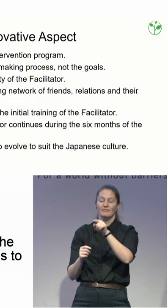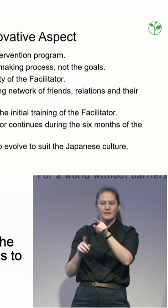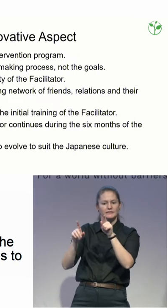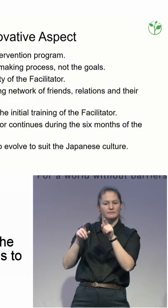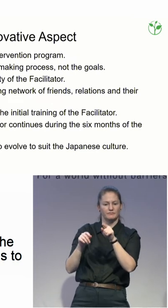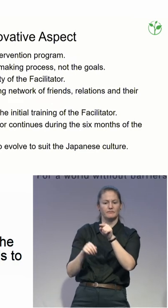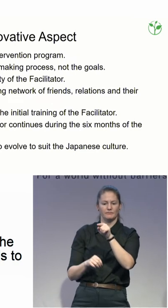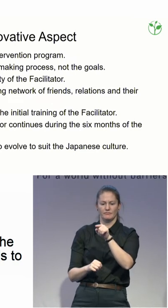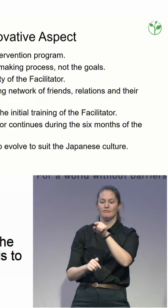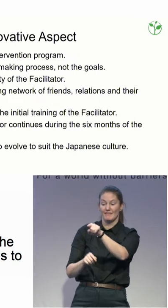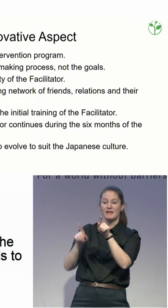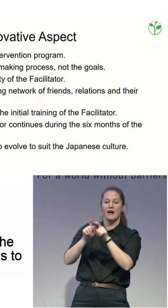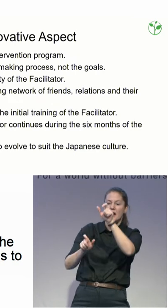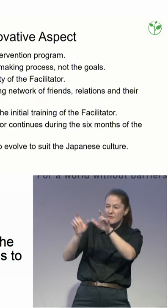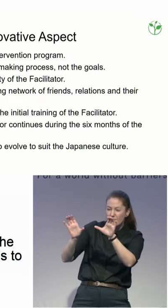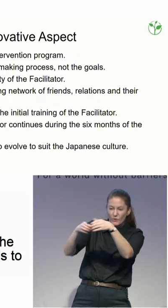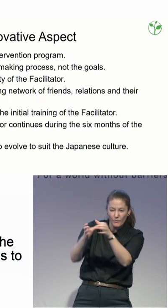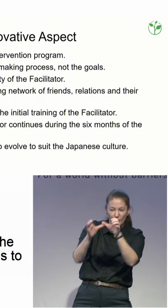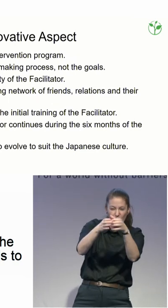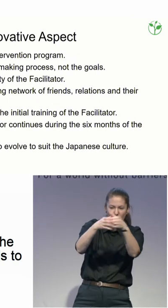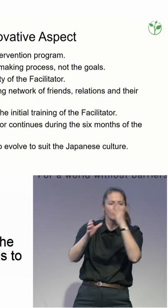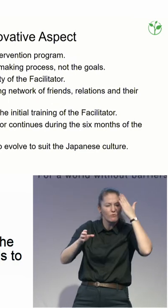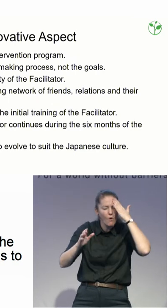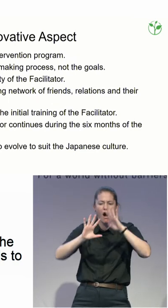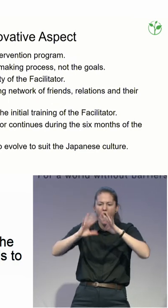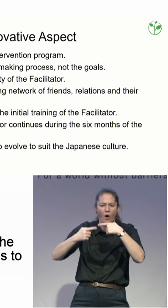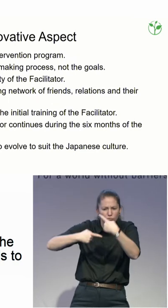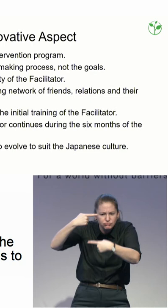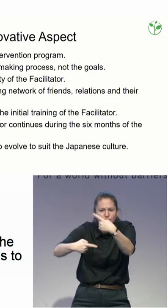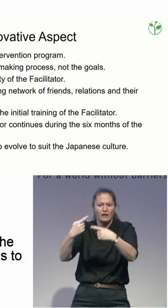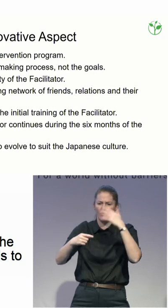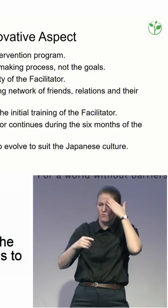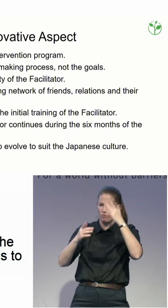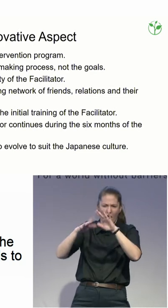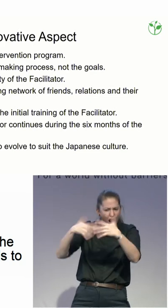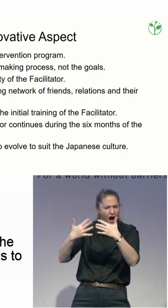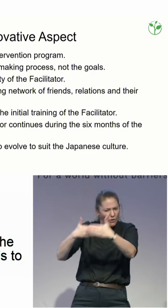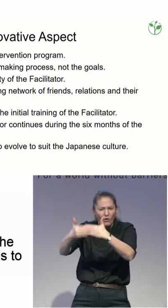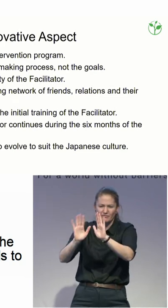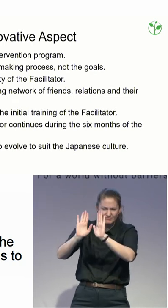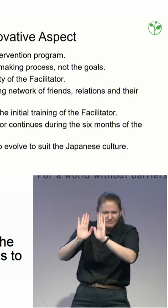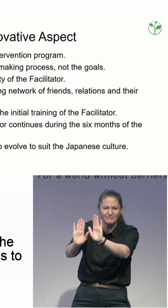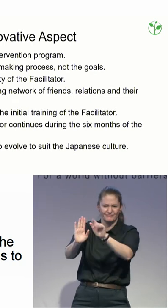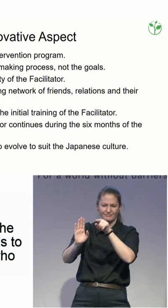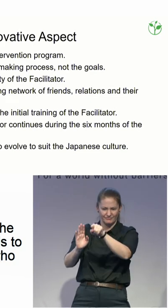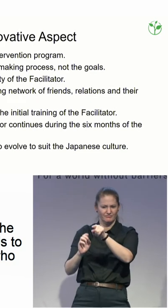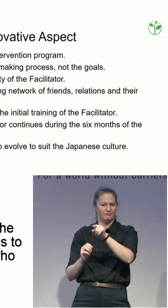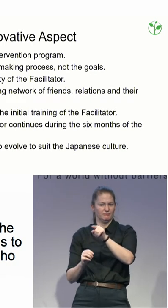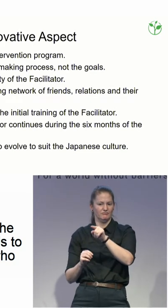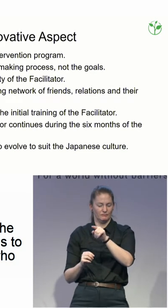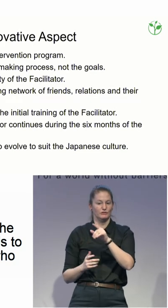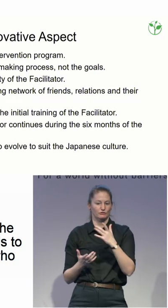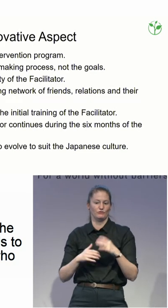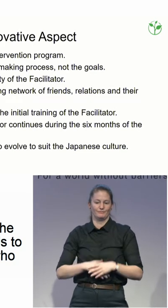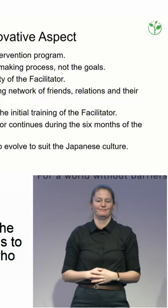work with people that are non-verbal, people with really complex needs, etc. We feel that this model is really about the